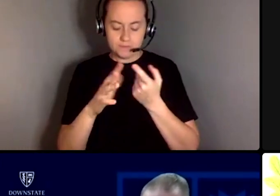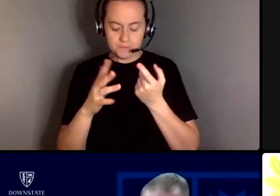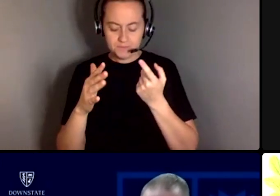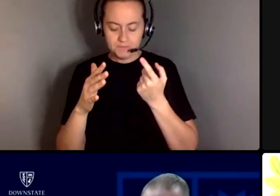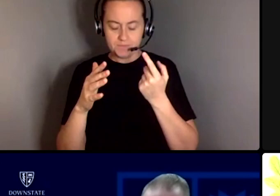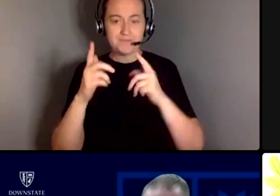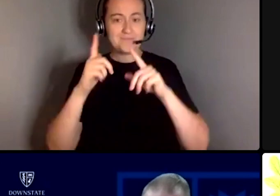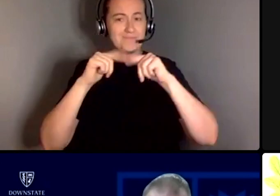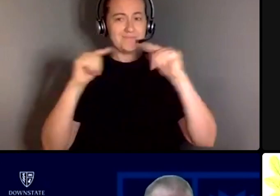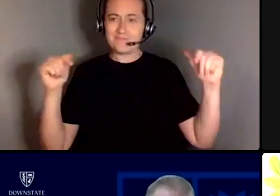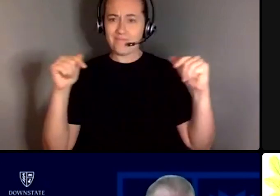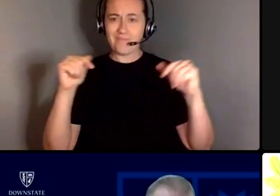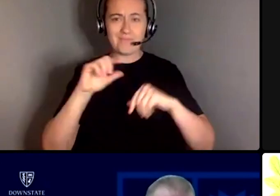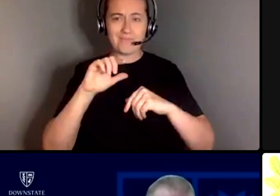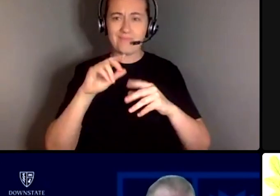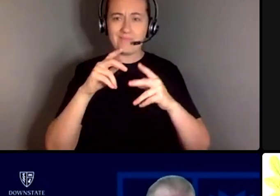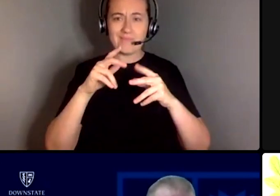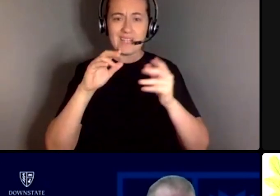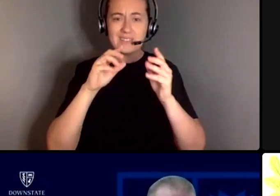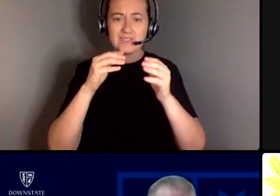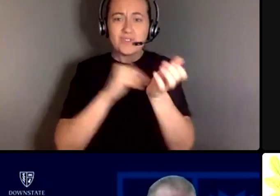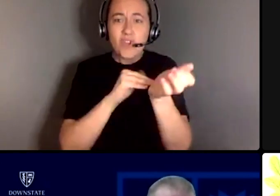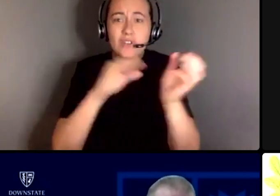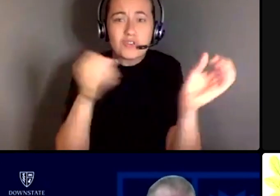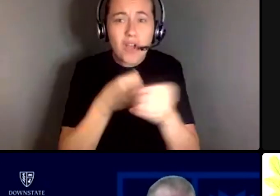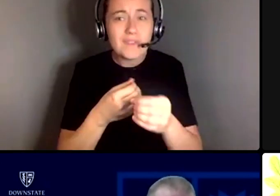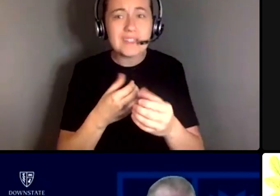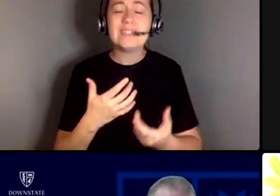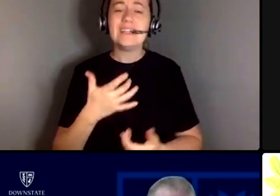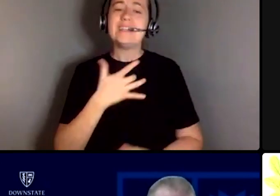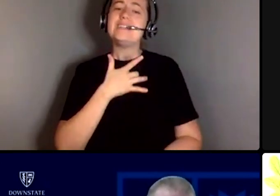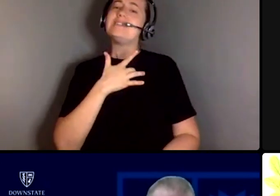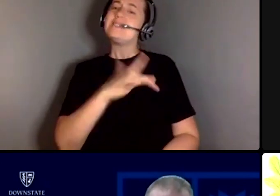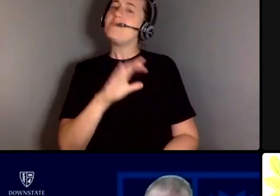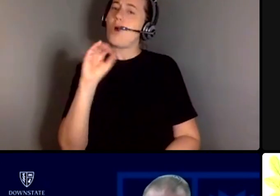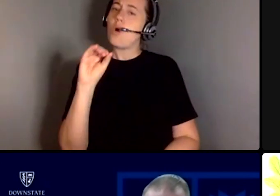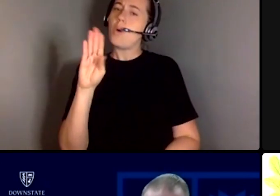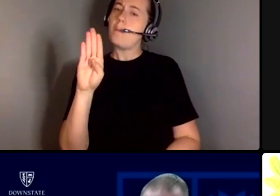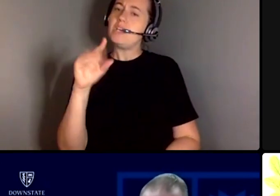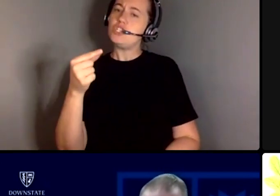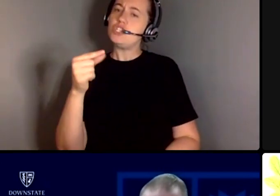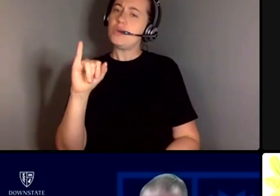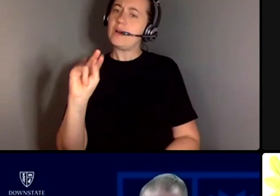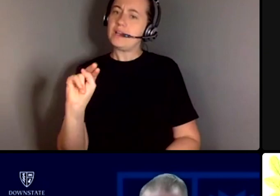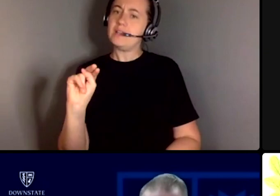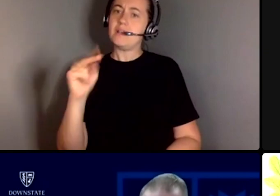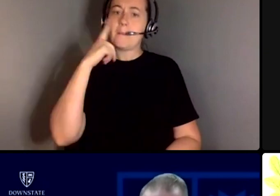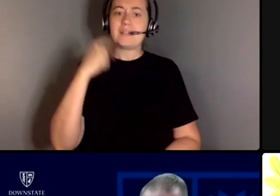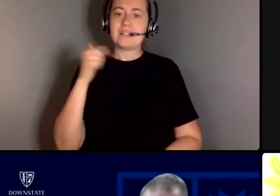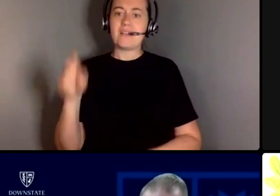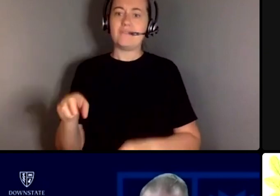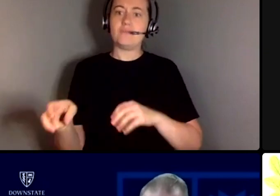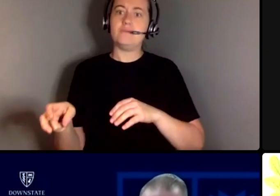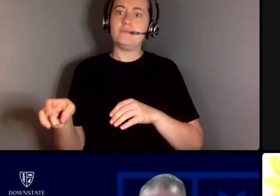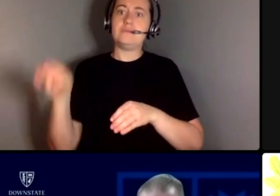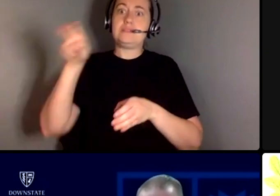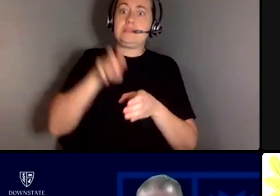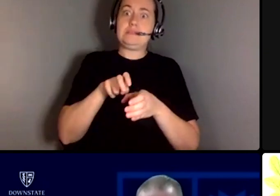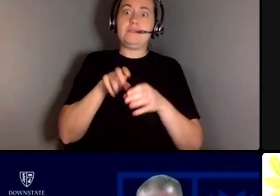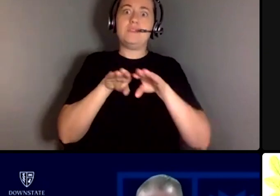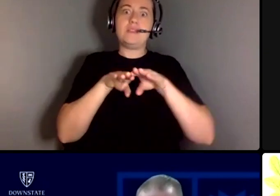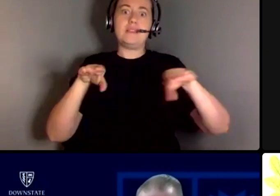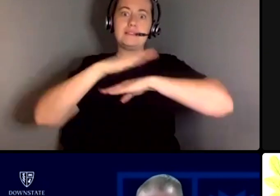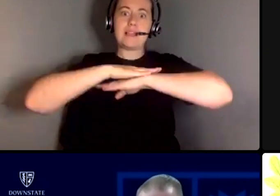variety of different doctors offices usually the ob-gyn because i can't even have to get on on a table and